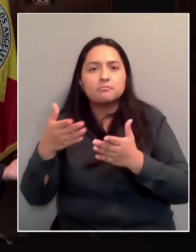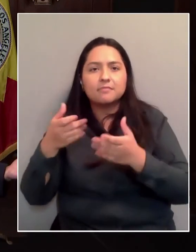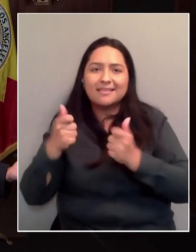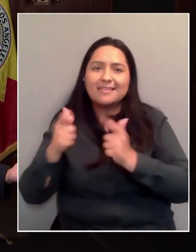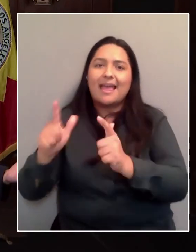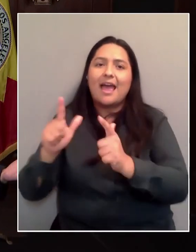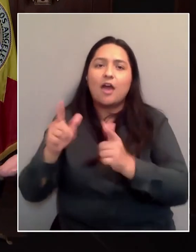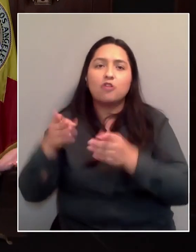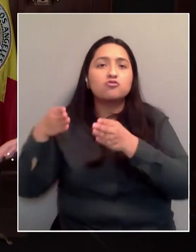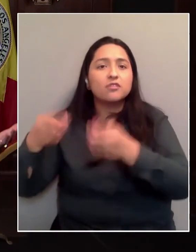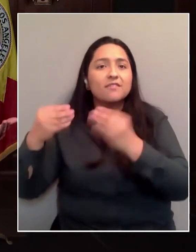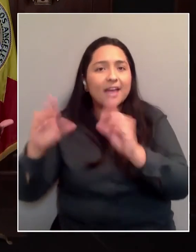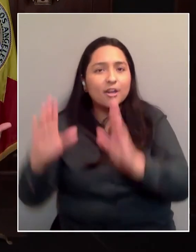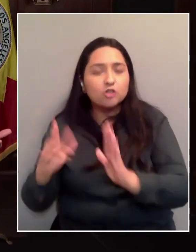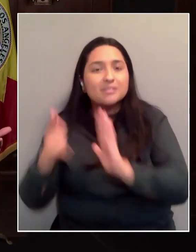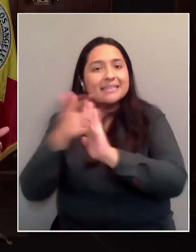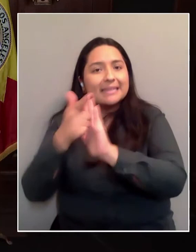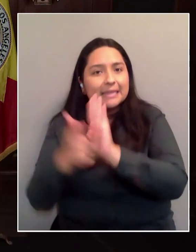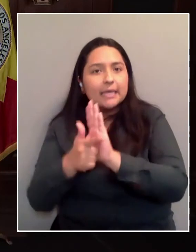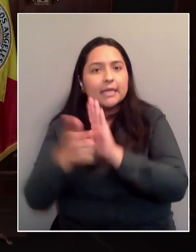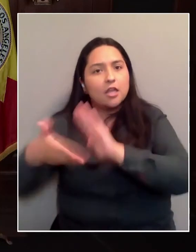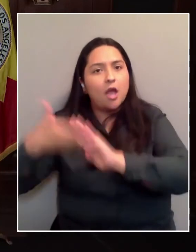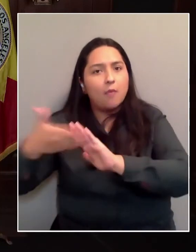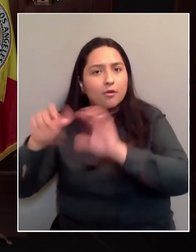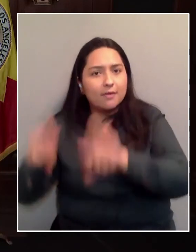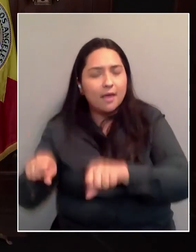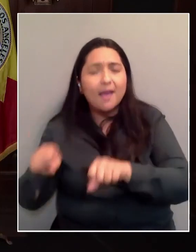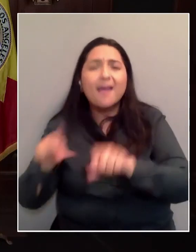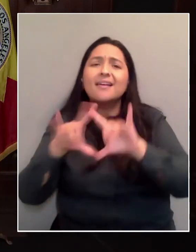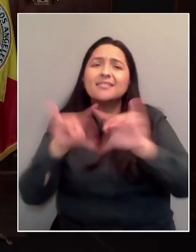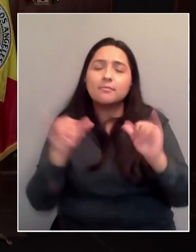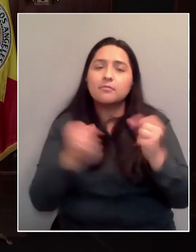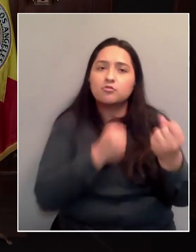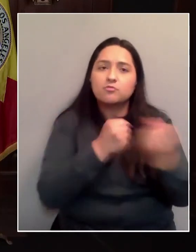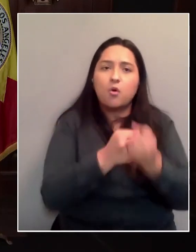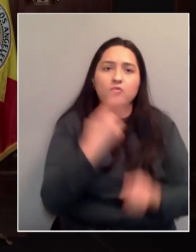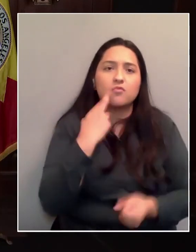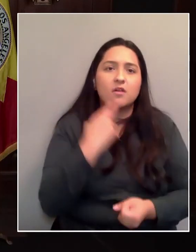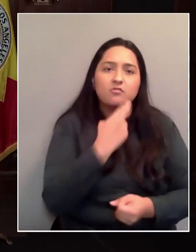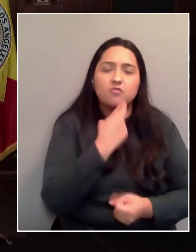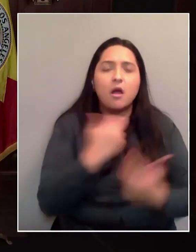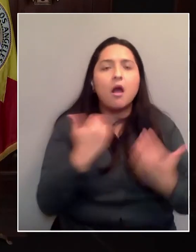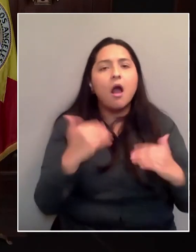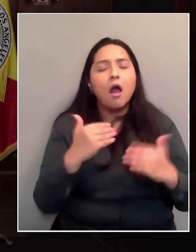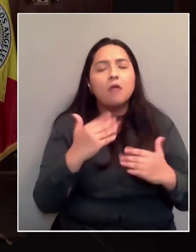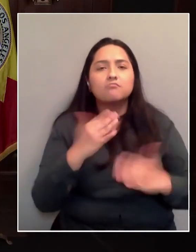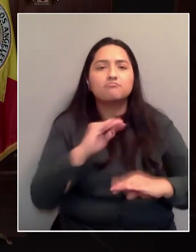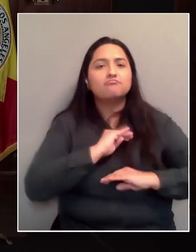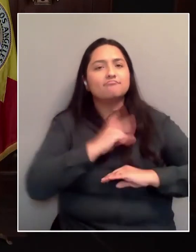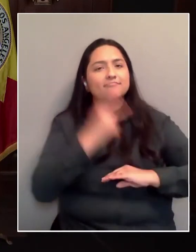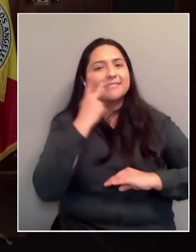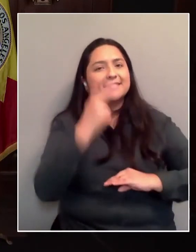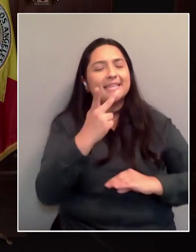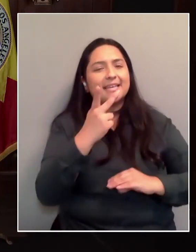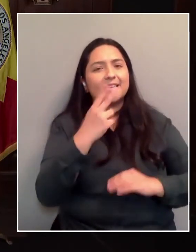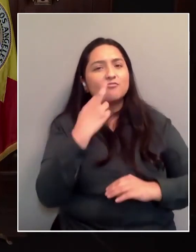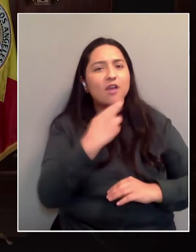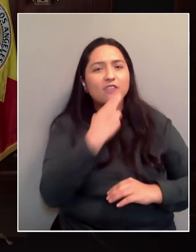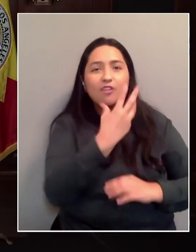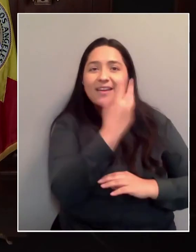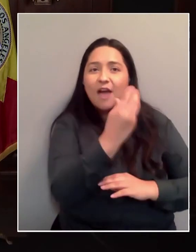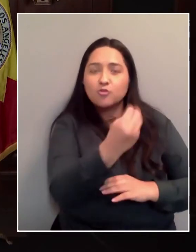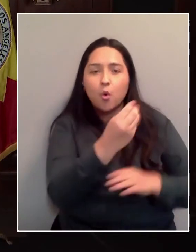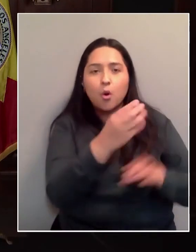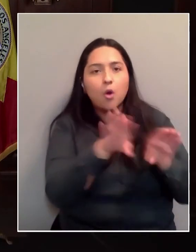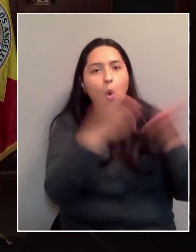also, of course, to support our restaurants. I was very pleased to see our outdoor dining reopen. That was a good sign for our restaurant workers. And I think,